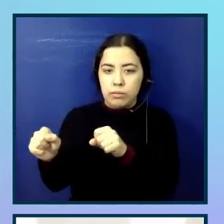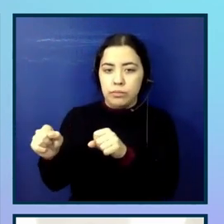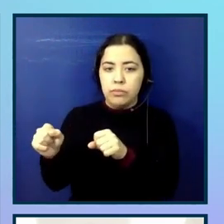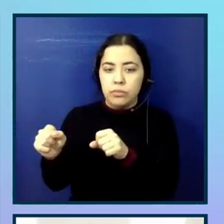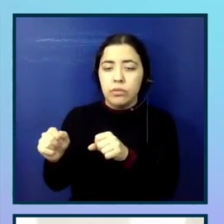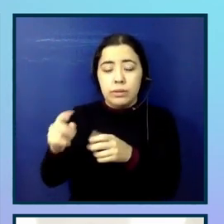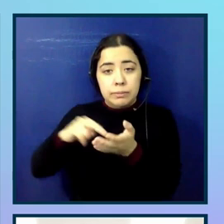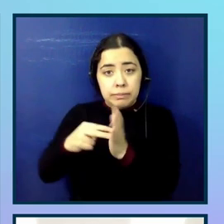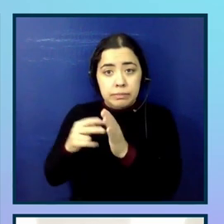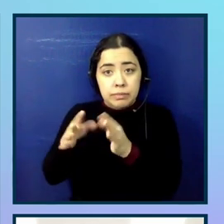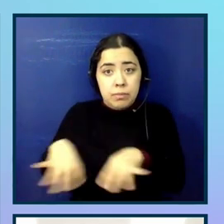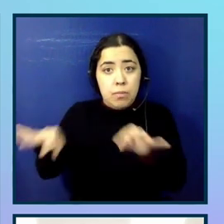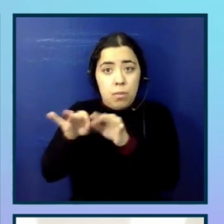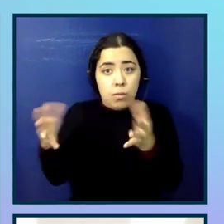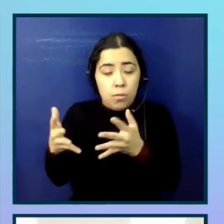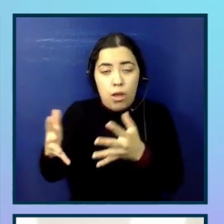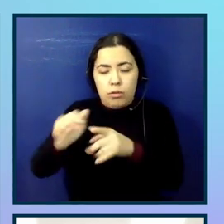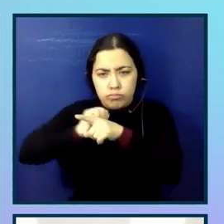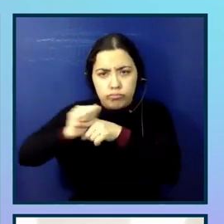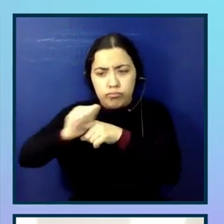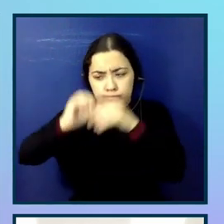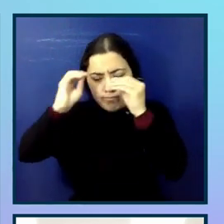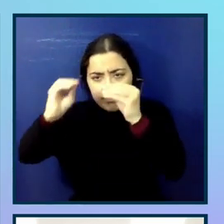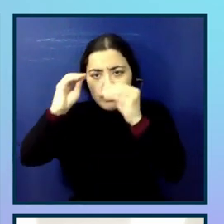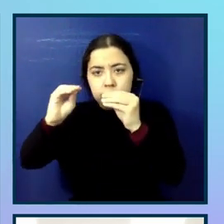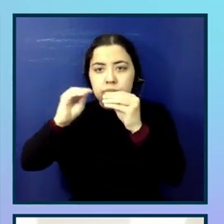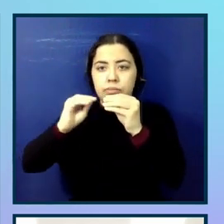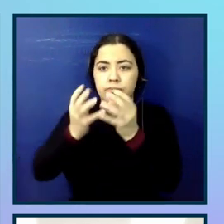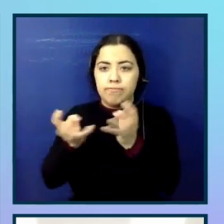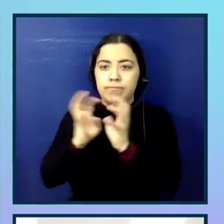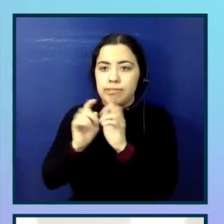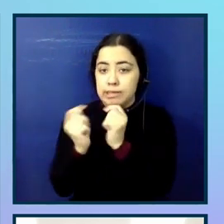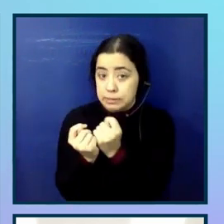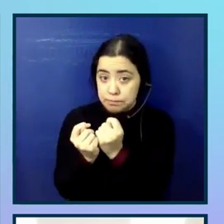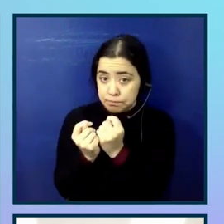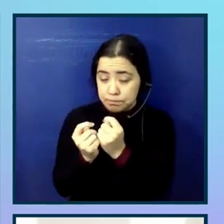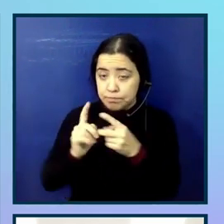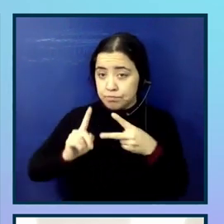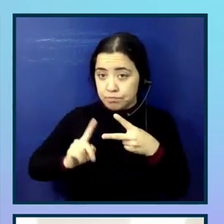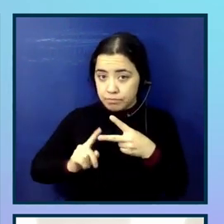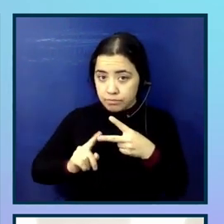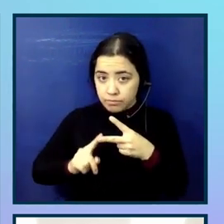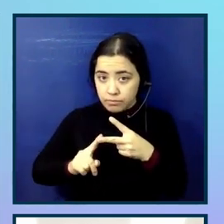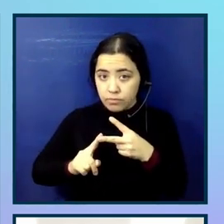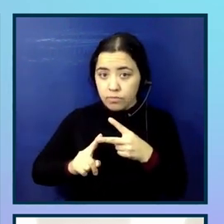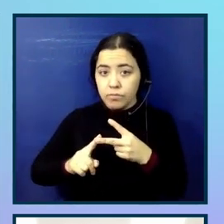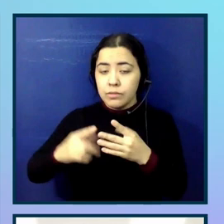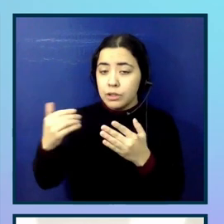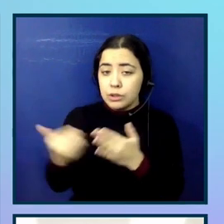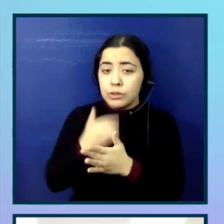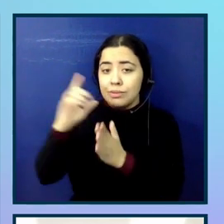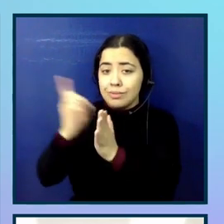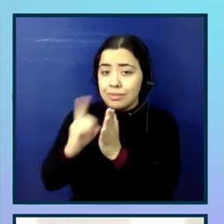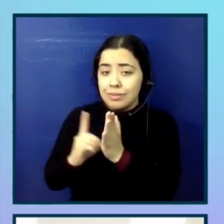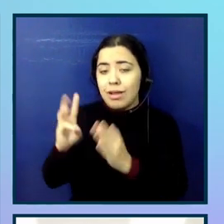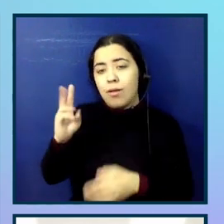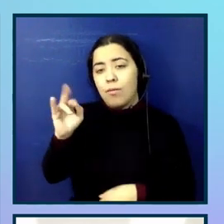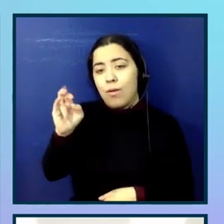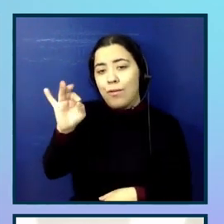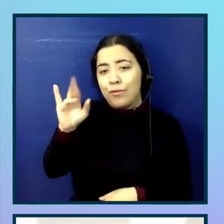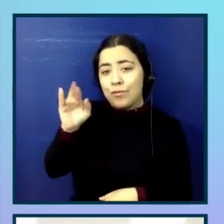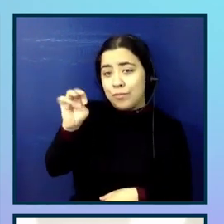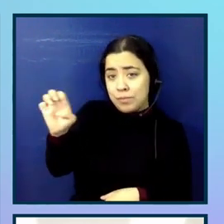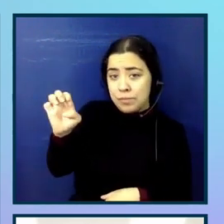did around this in a second. Step two, get any of your new design wireframes reviewed for accessibility